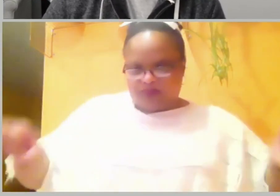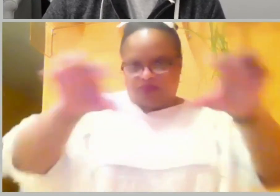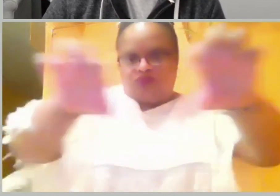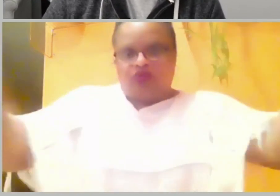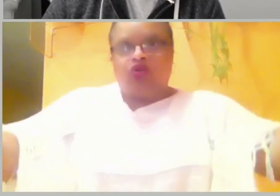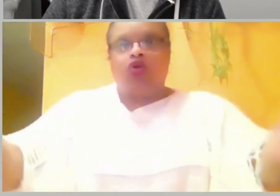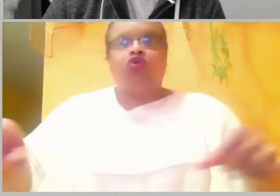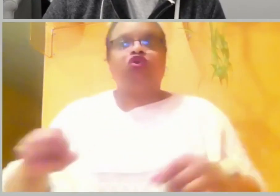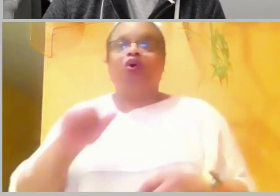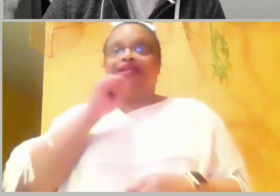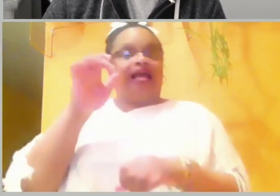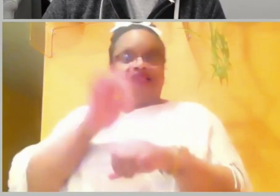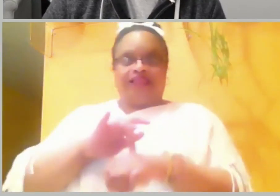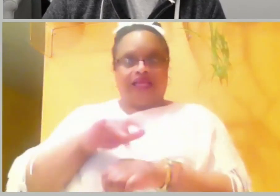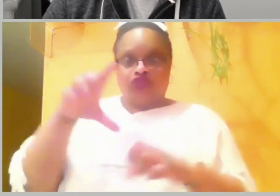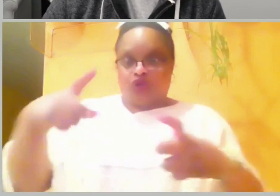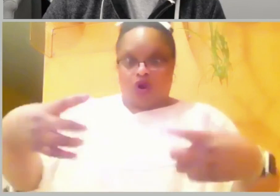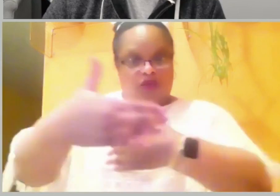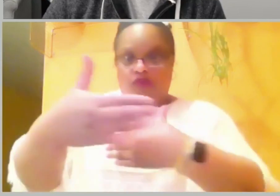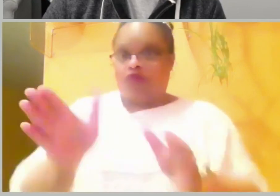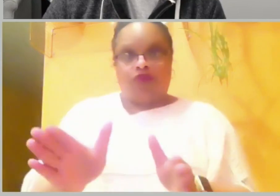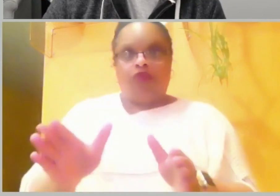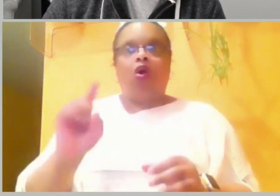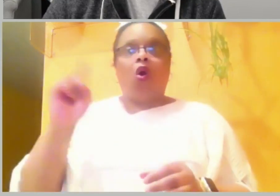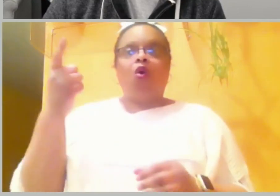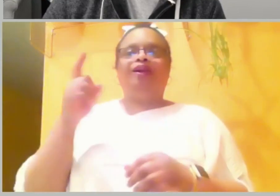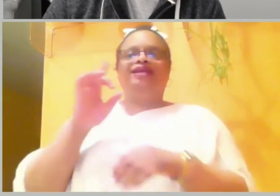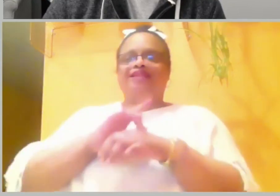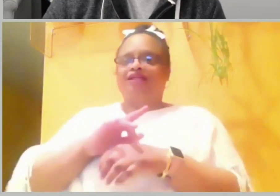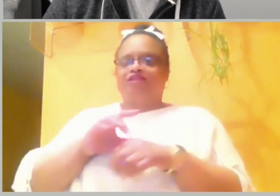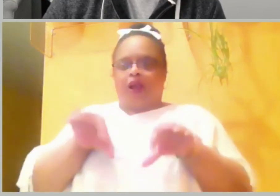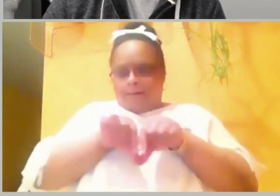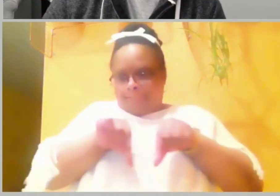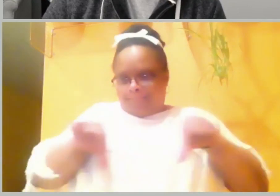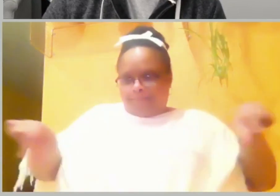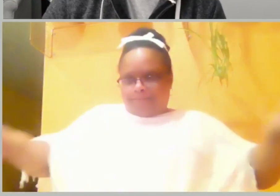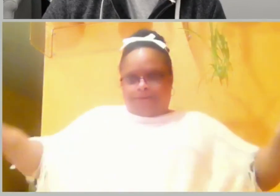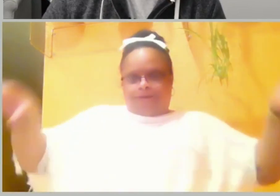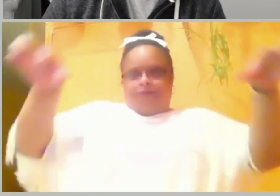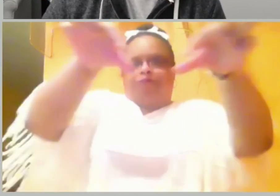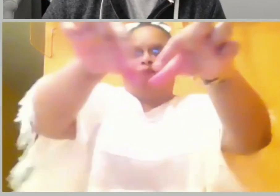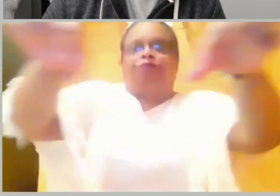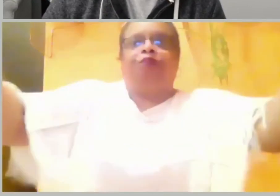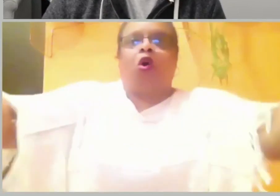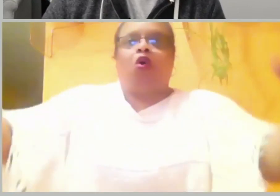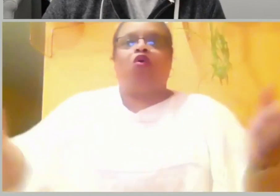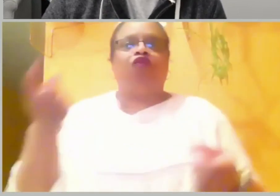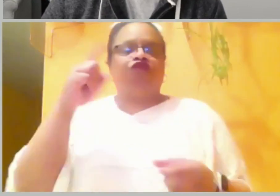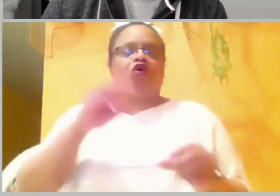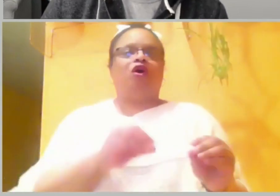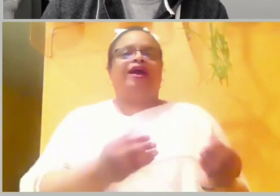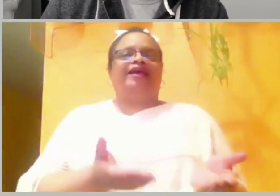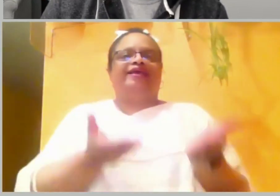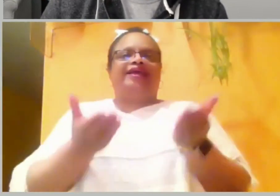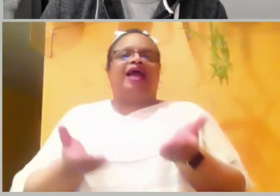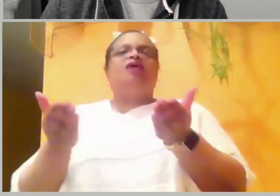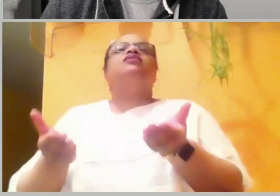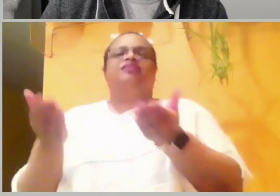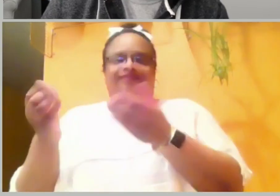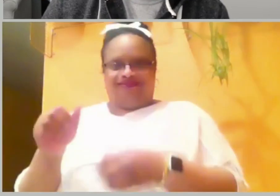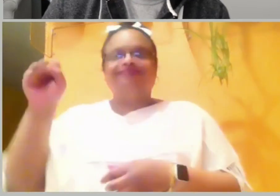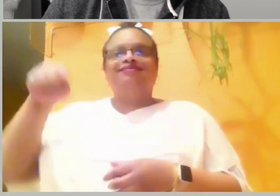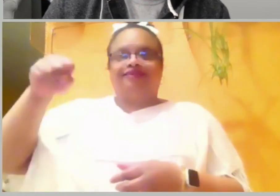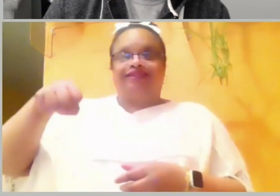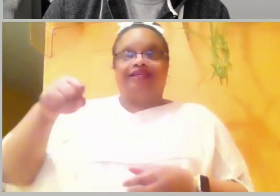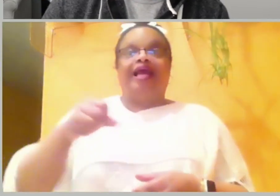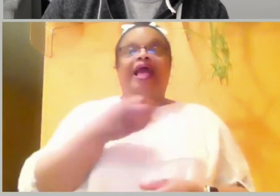put into the Ark the testimony that I shall give you. Additionally, only the Levites were allowed to carry